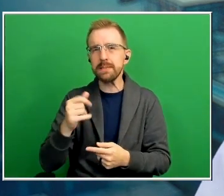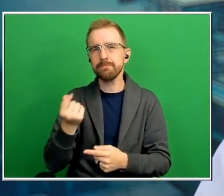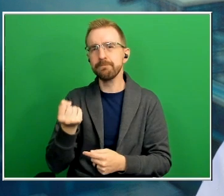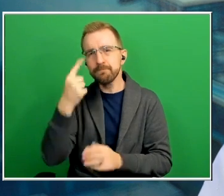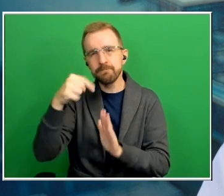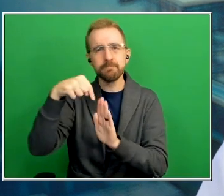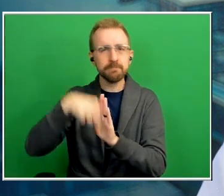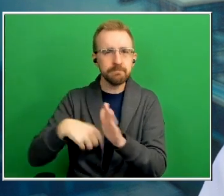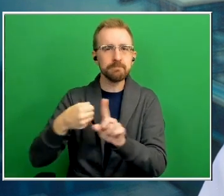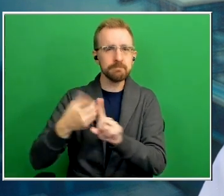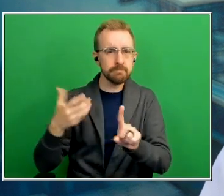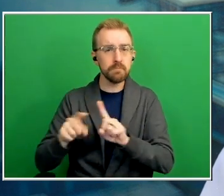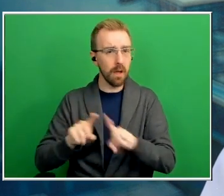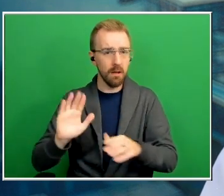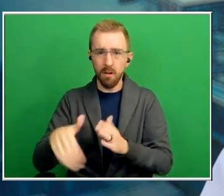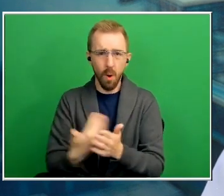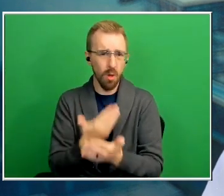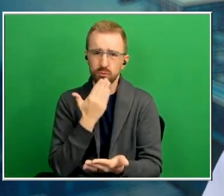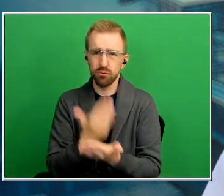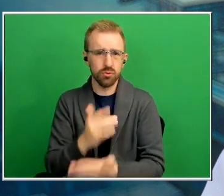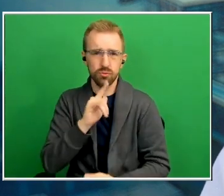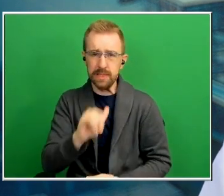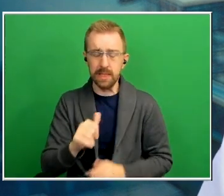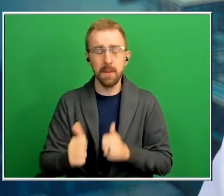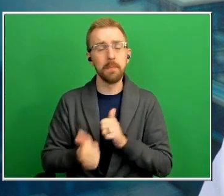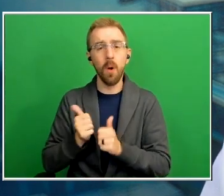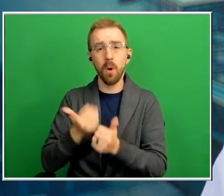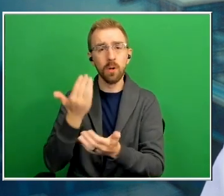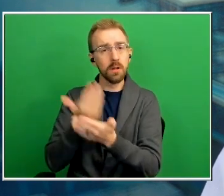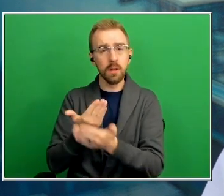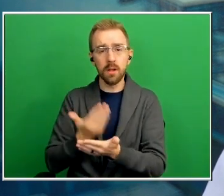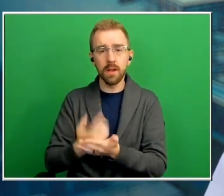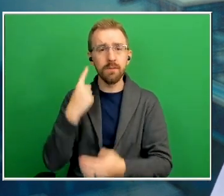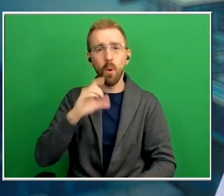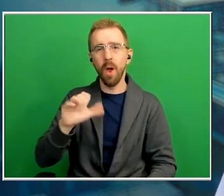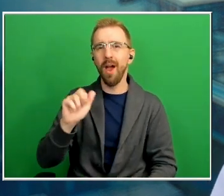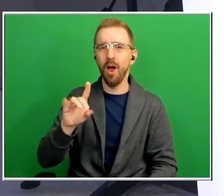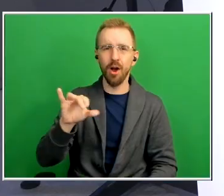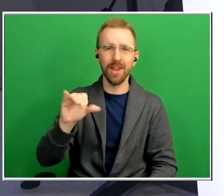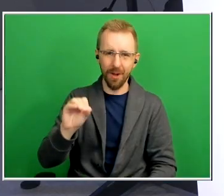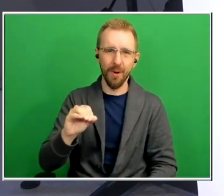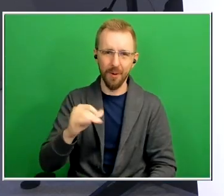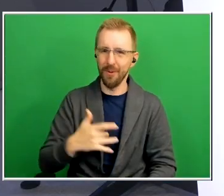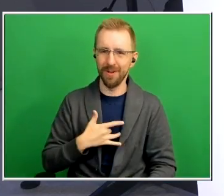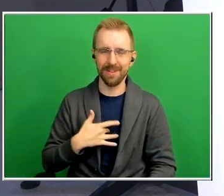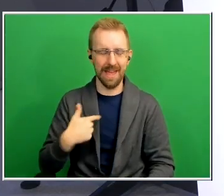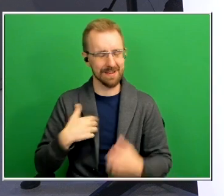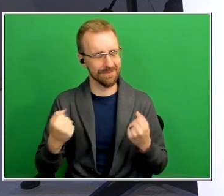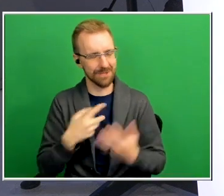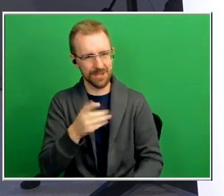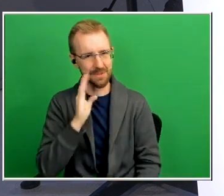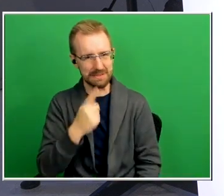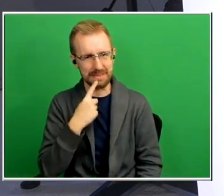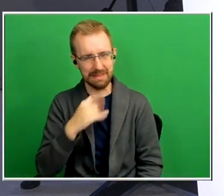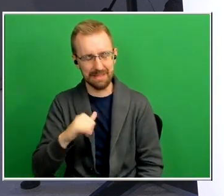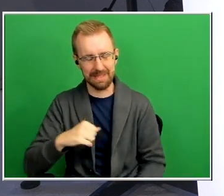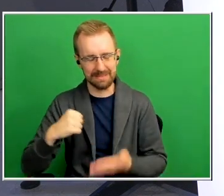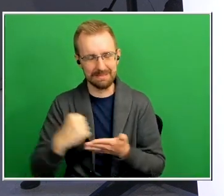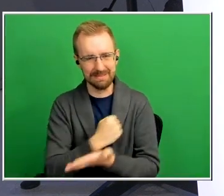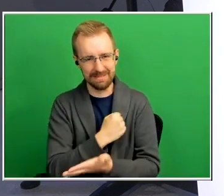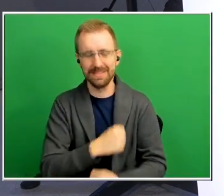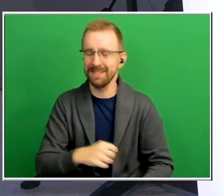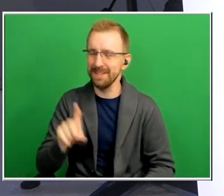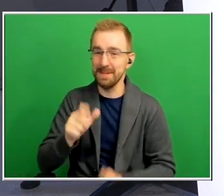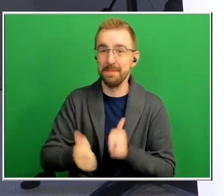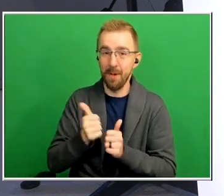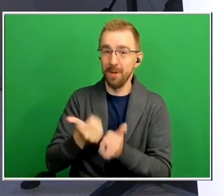good the most evidence exists for the cardio exercise i was you were going to say that yeah that's where the most evidence exists